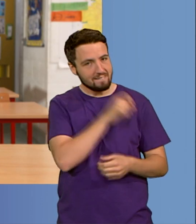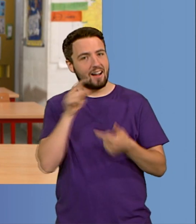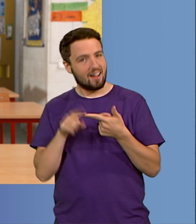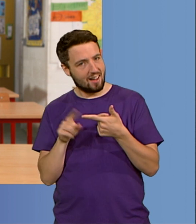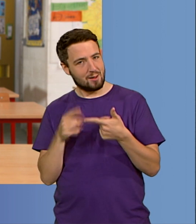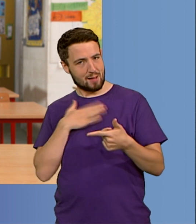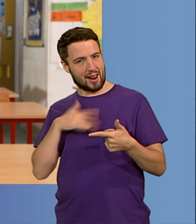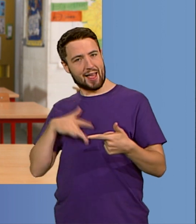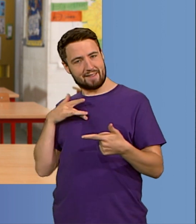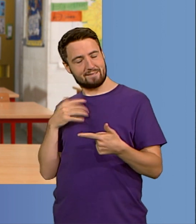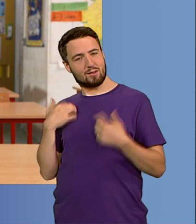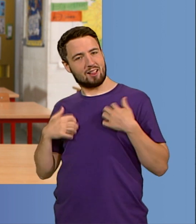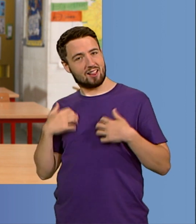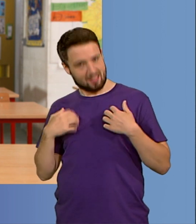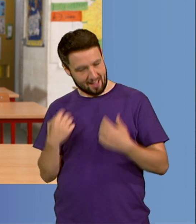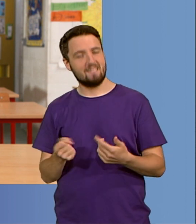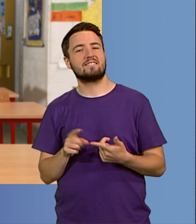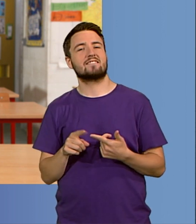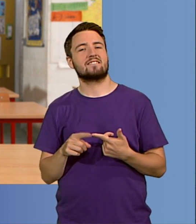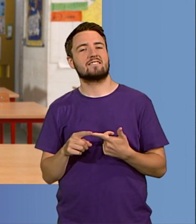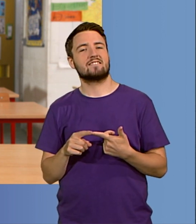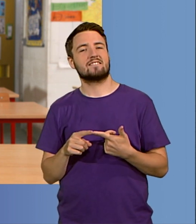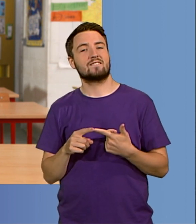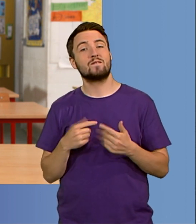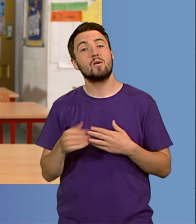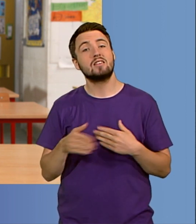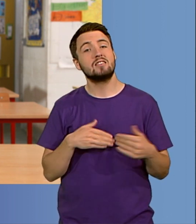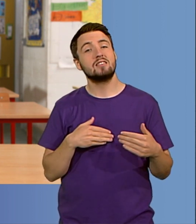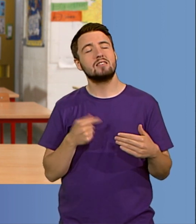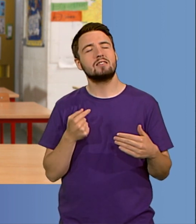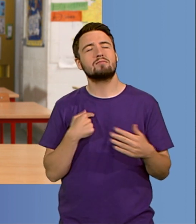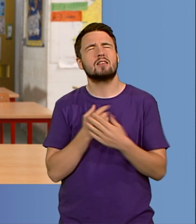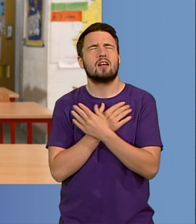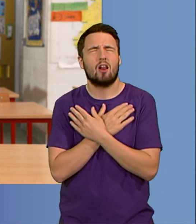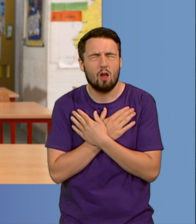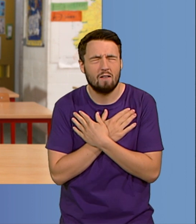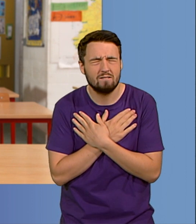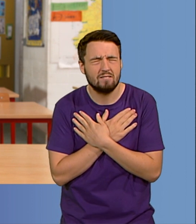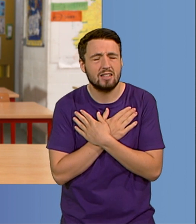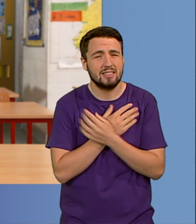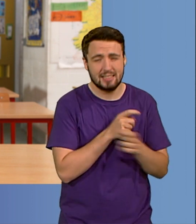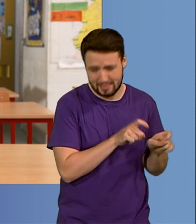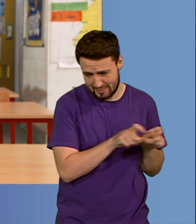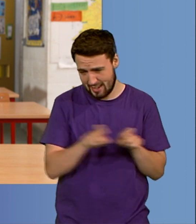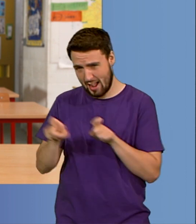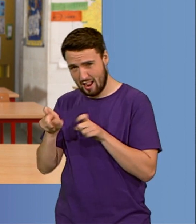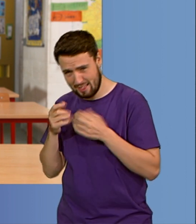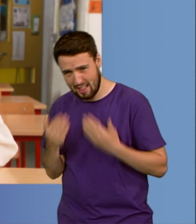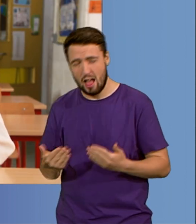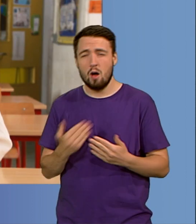I had another interest too. I loved and still love fashion.